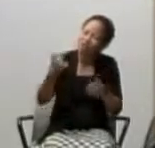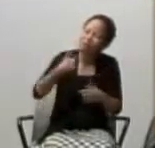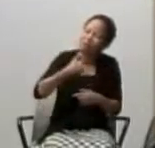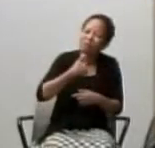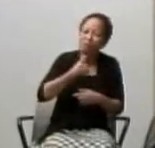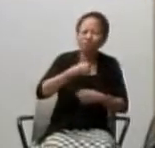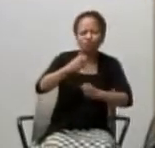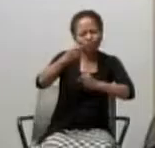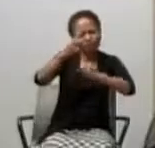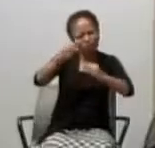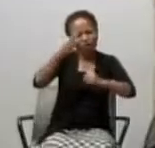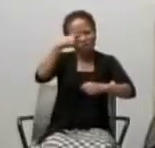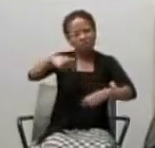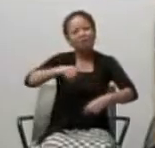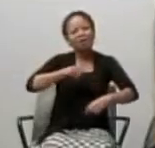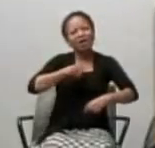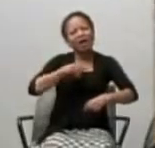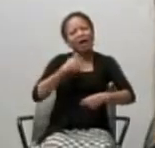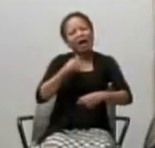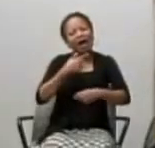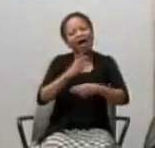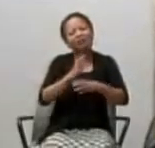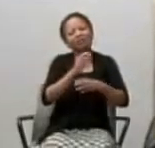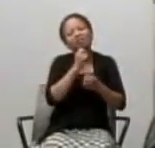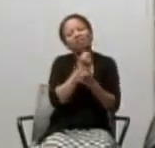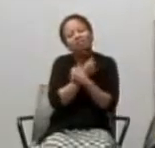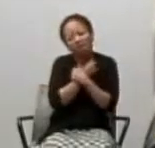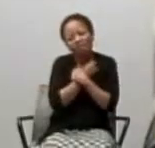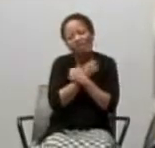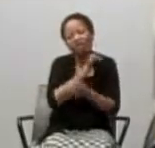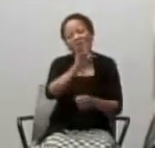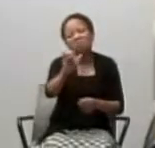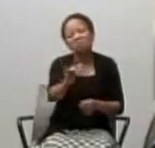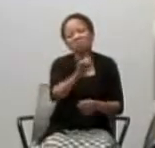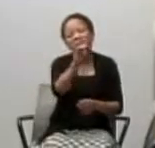care for them, thanks be to God.